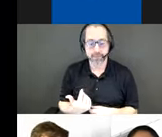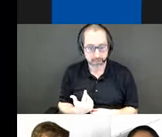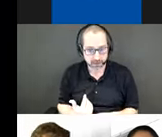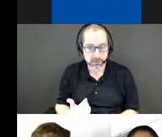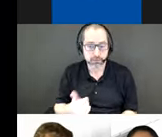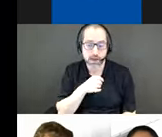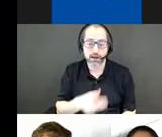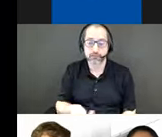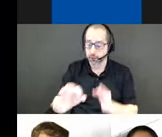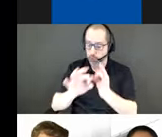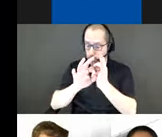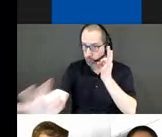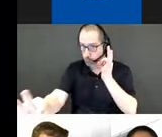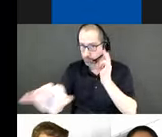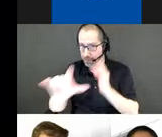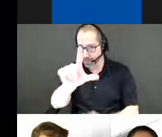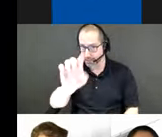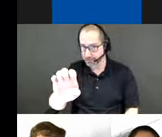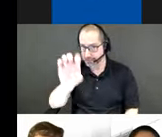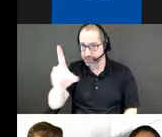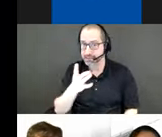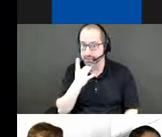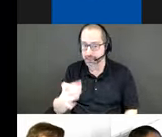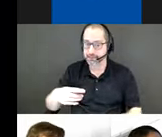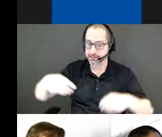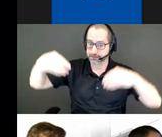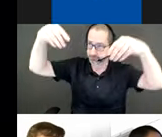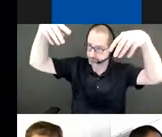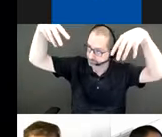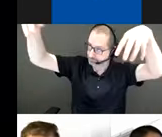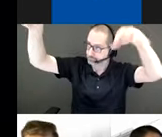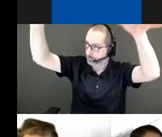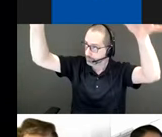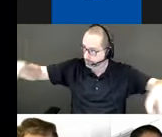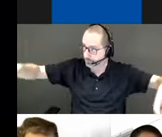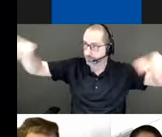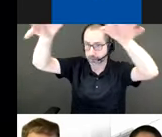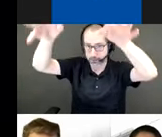LED lights suspended within aluminum brackets and connected by tension cables.